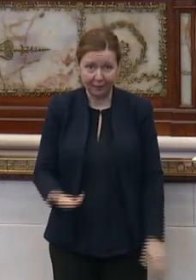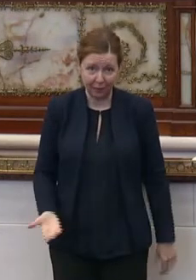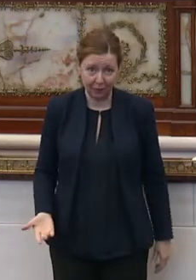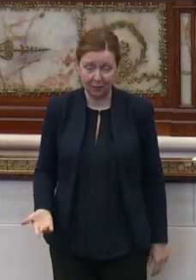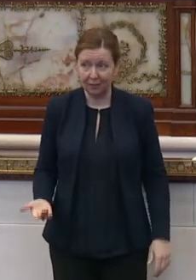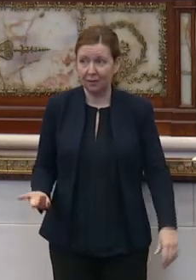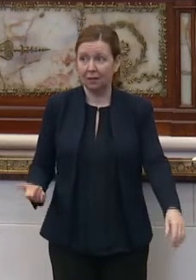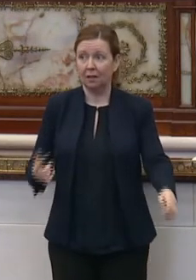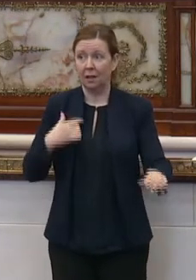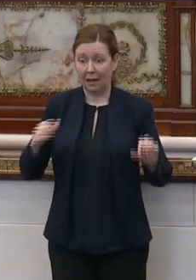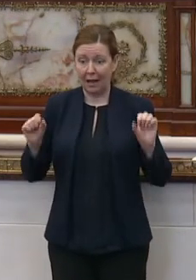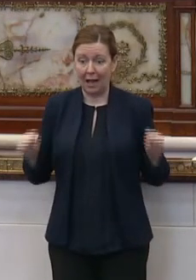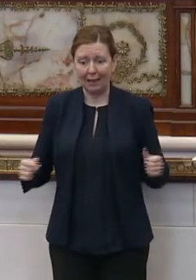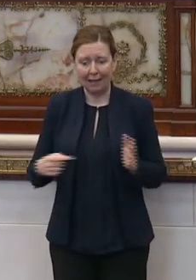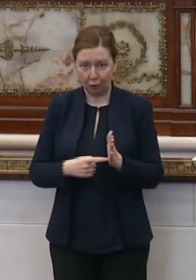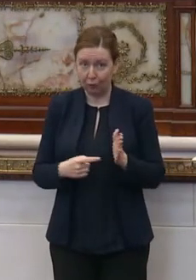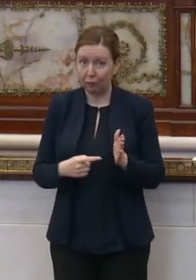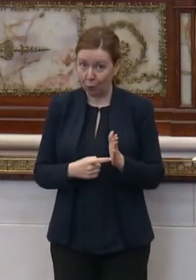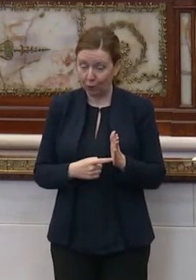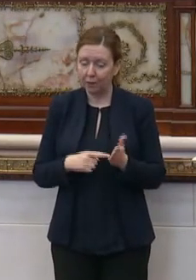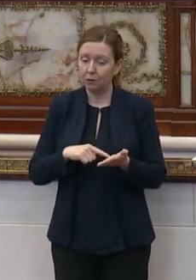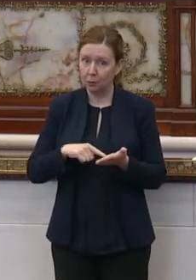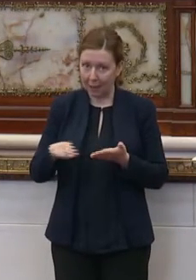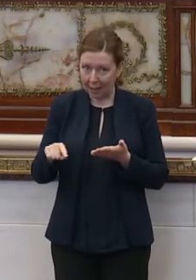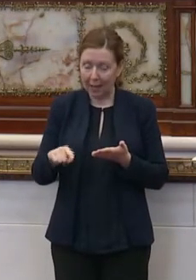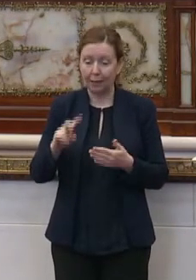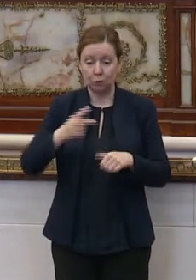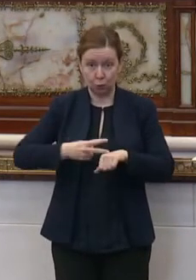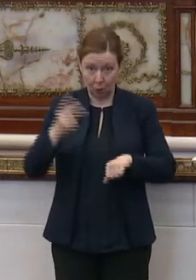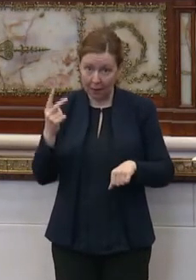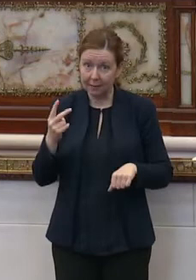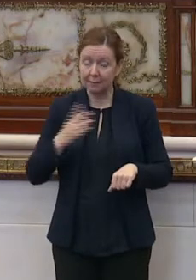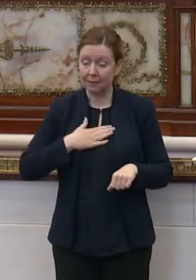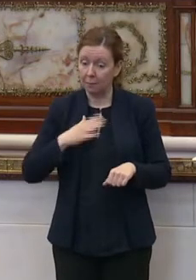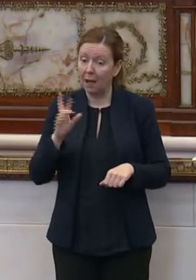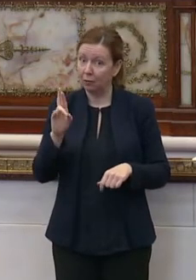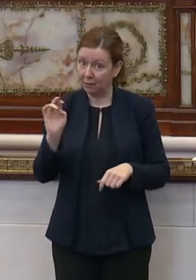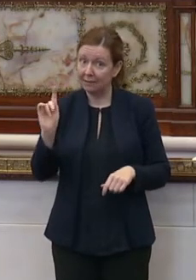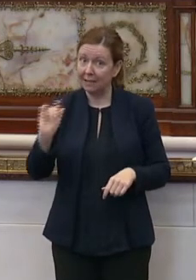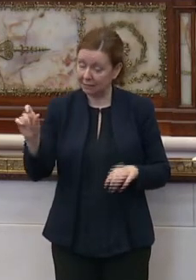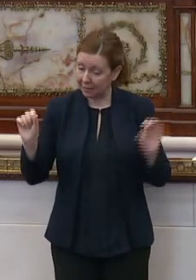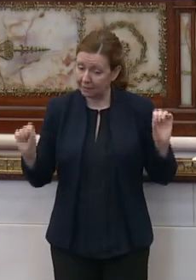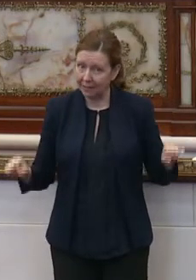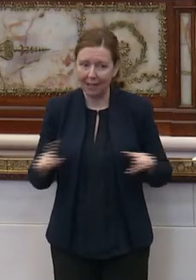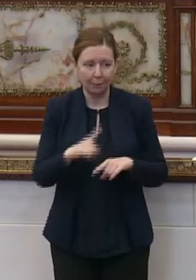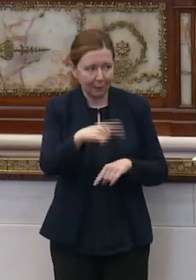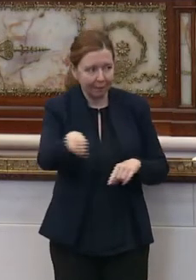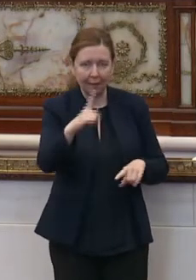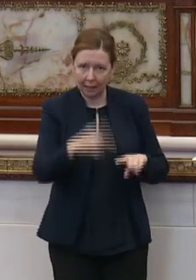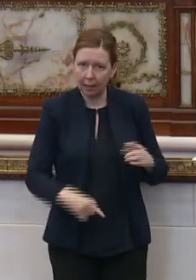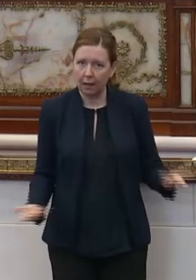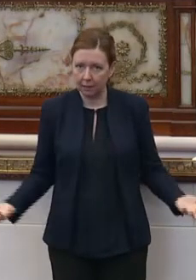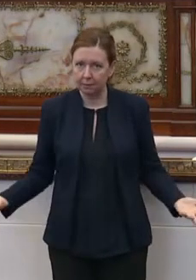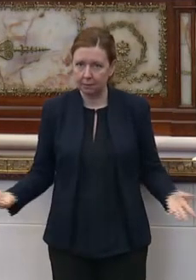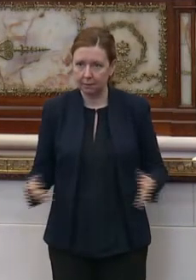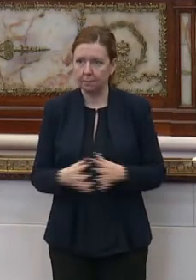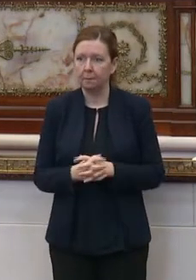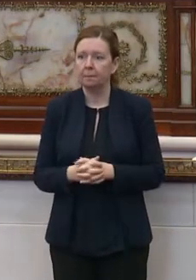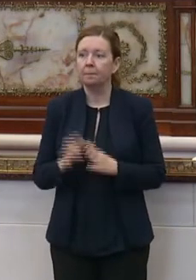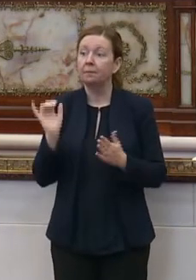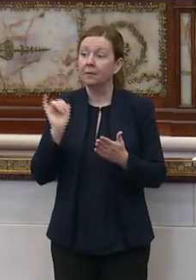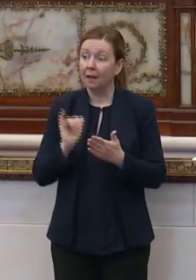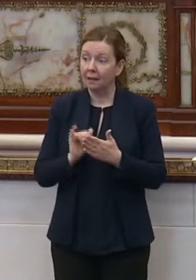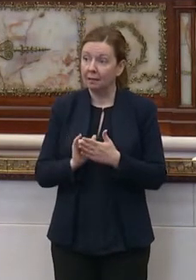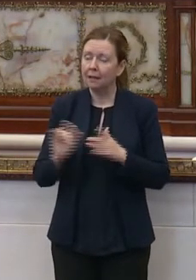And while I can afford to pay twice my real estate taxes, they cannot. That